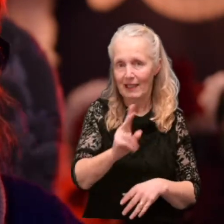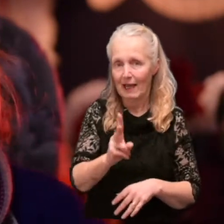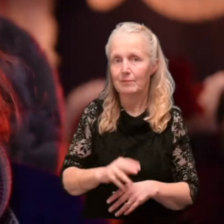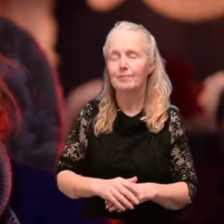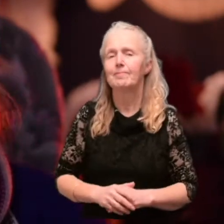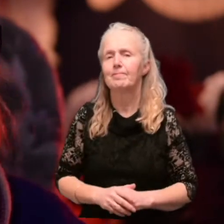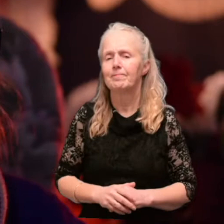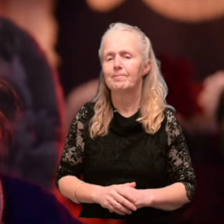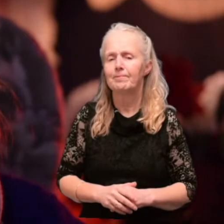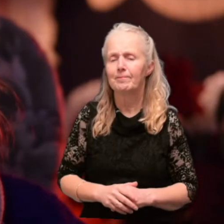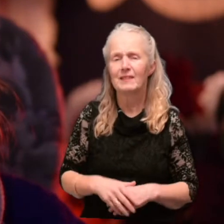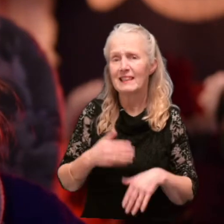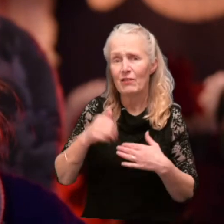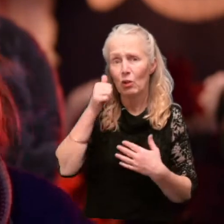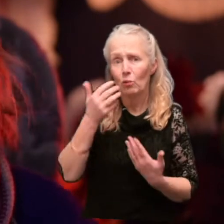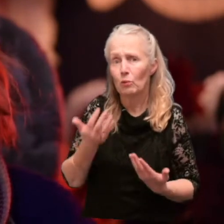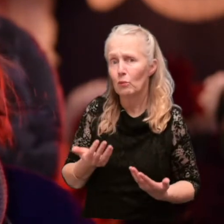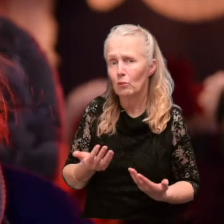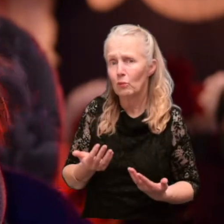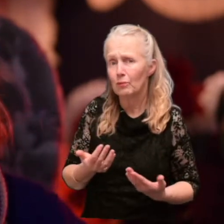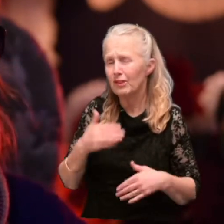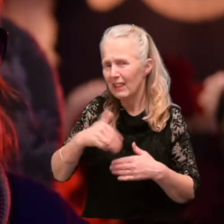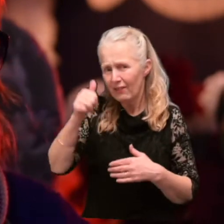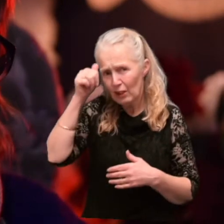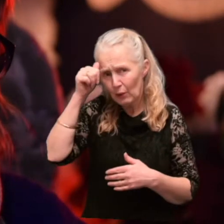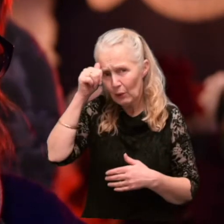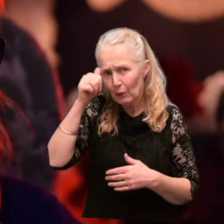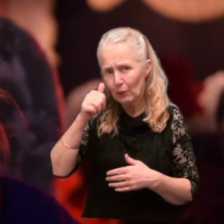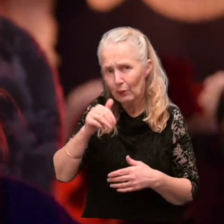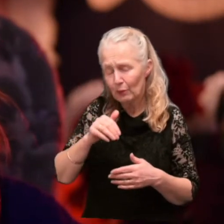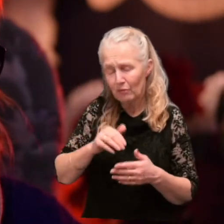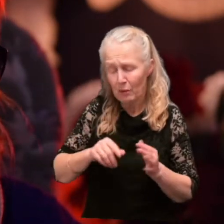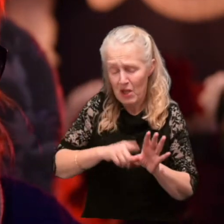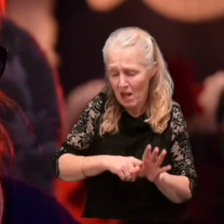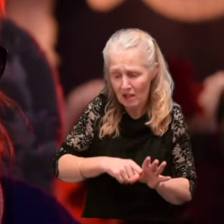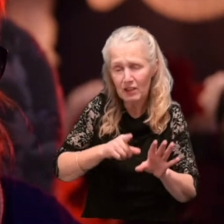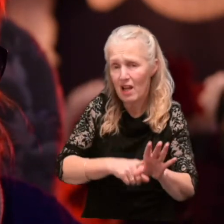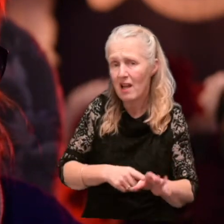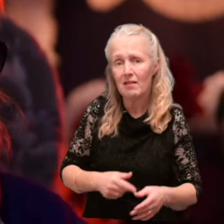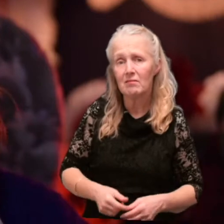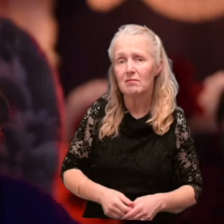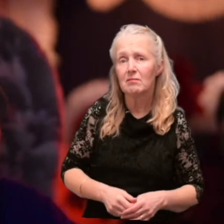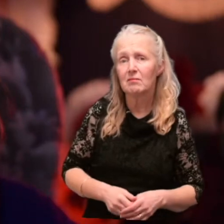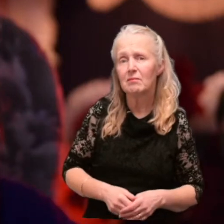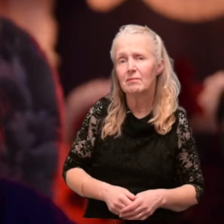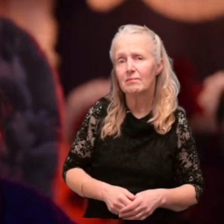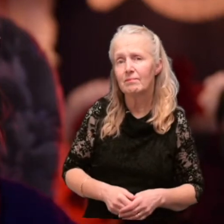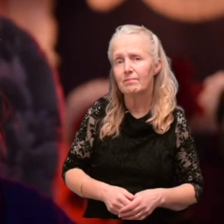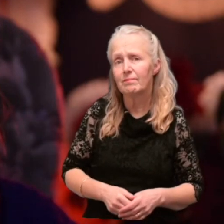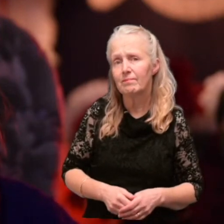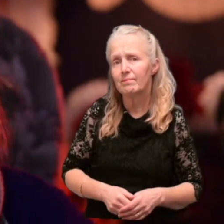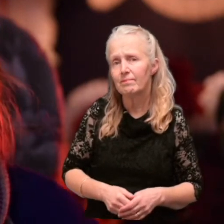She never knew. She never knew. From year to year. And let's face it.